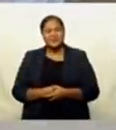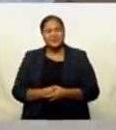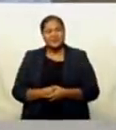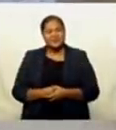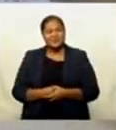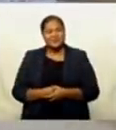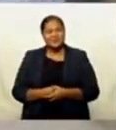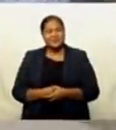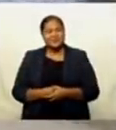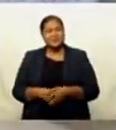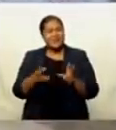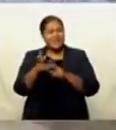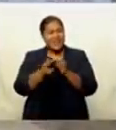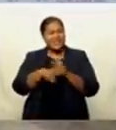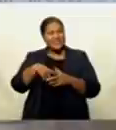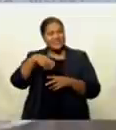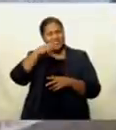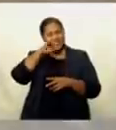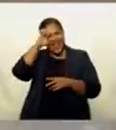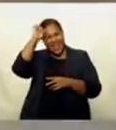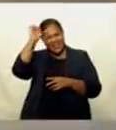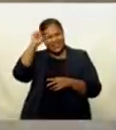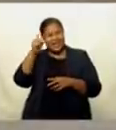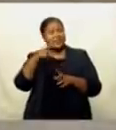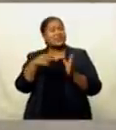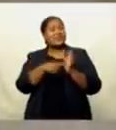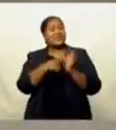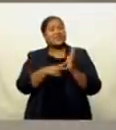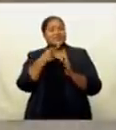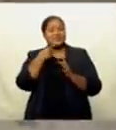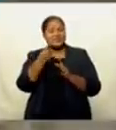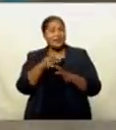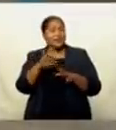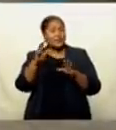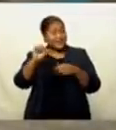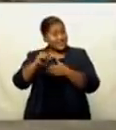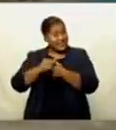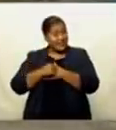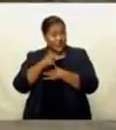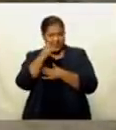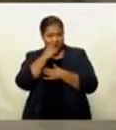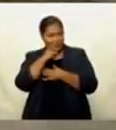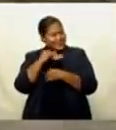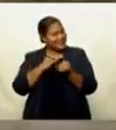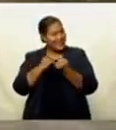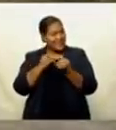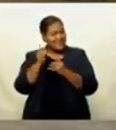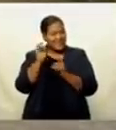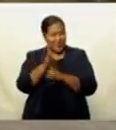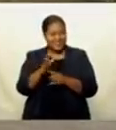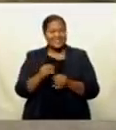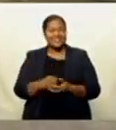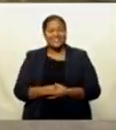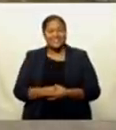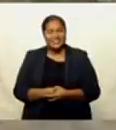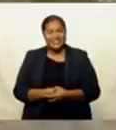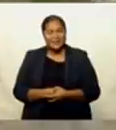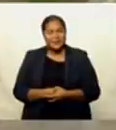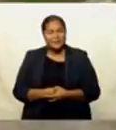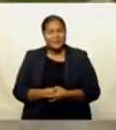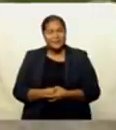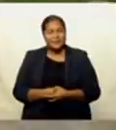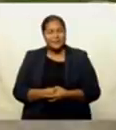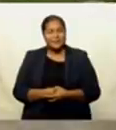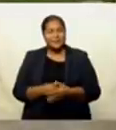Village elder Tevita Kuroyasi says the safety of Naroro villages is paramount. We are not